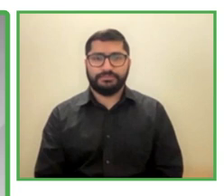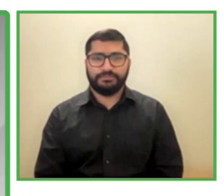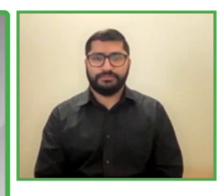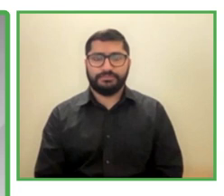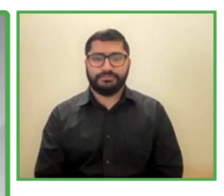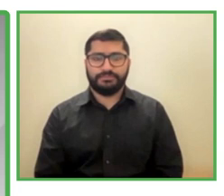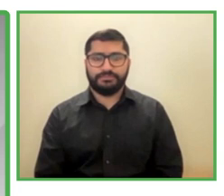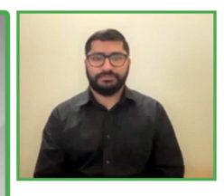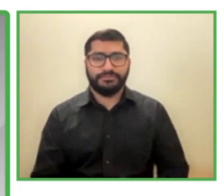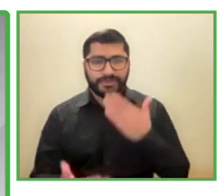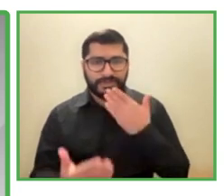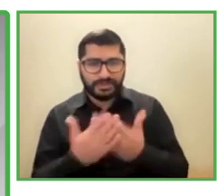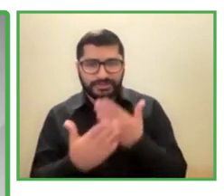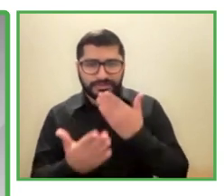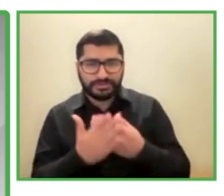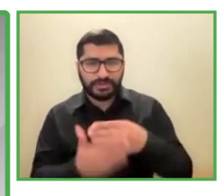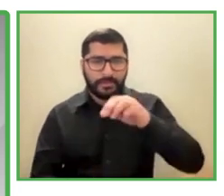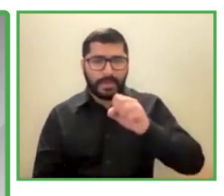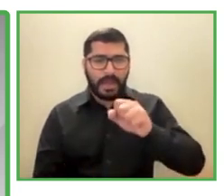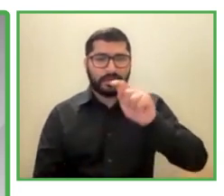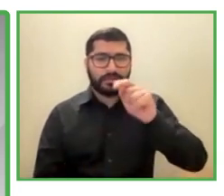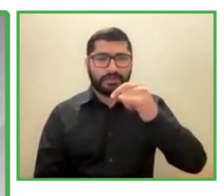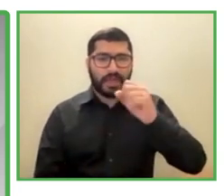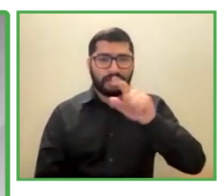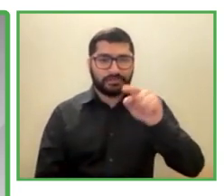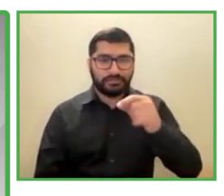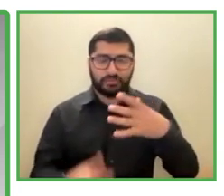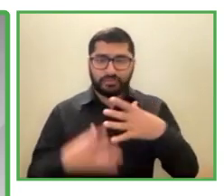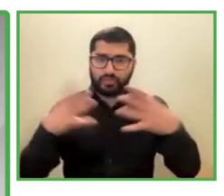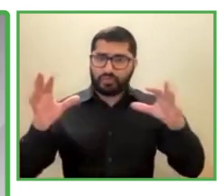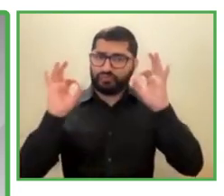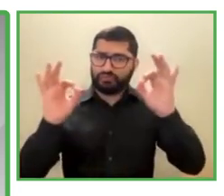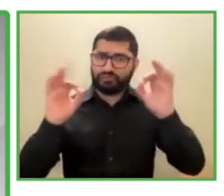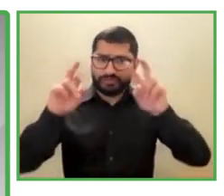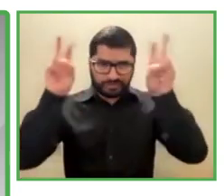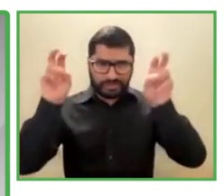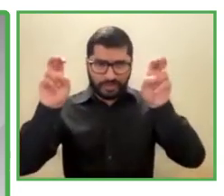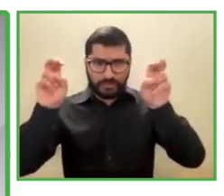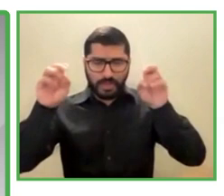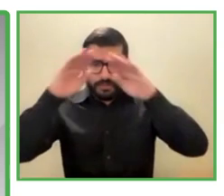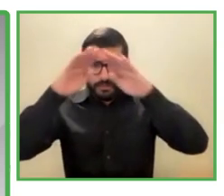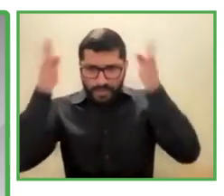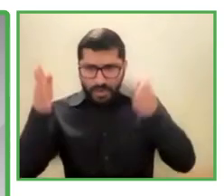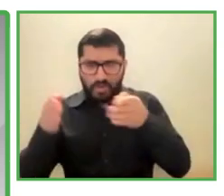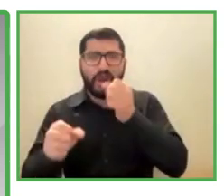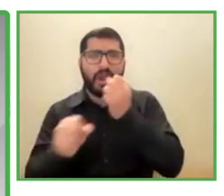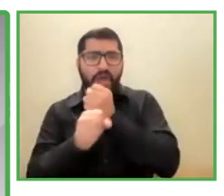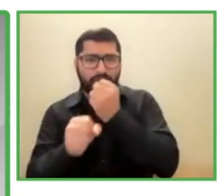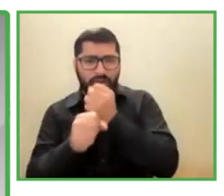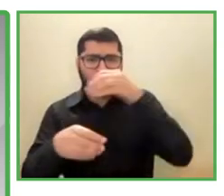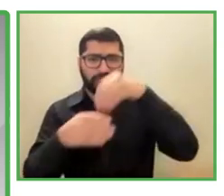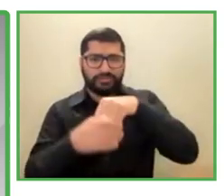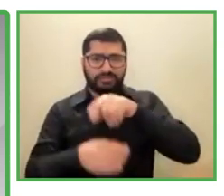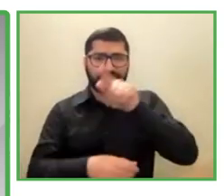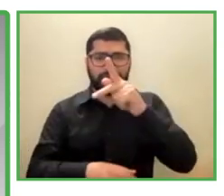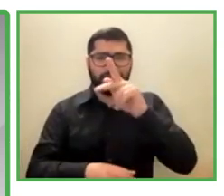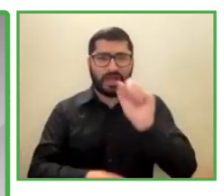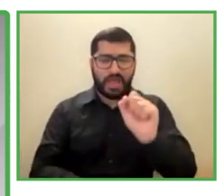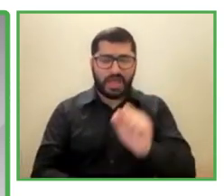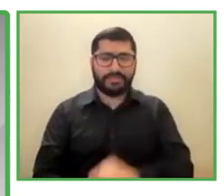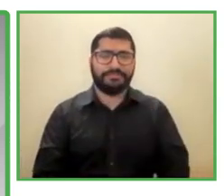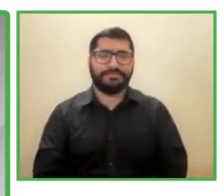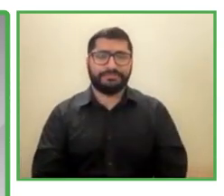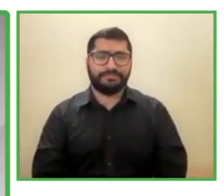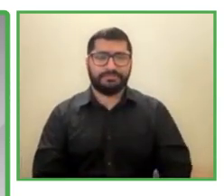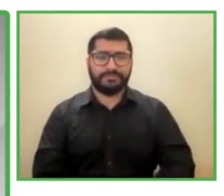Thank you very much, Matthias, for this great experience in the labour framework of inclusion in SK Berge. Now, I want to leave